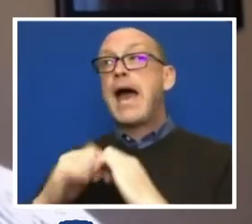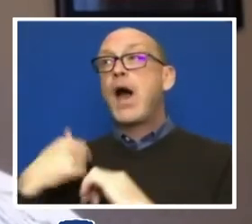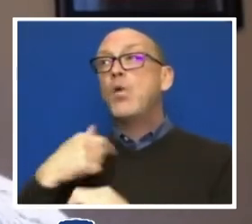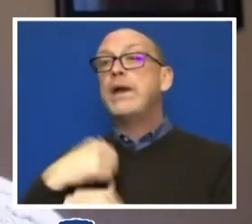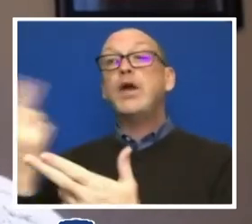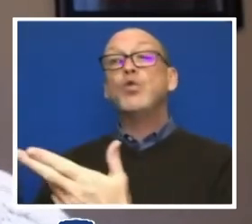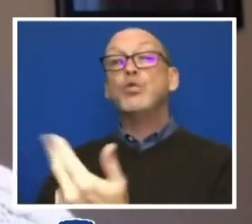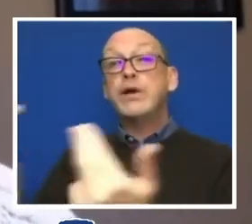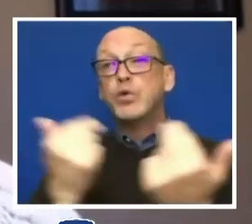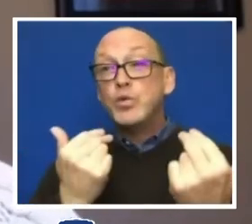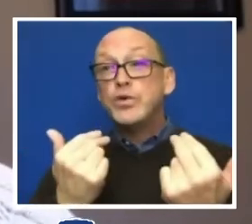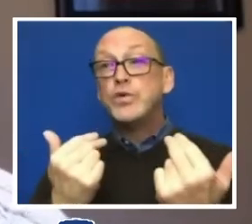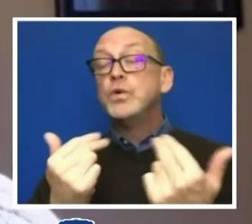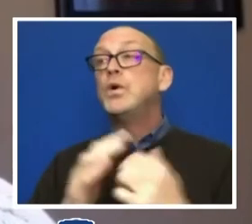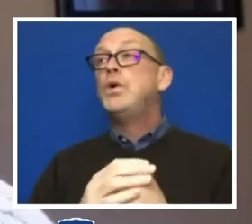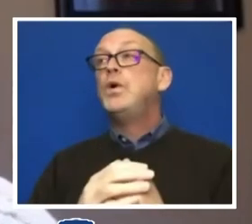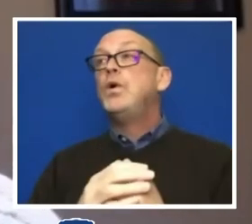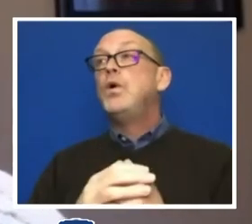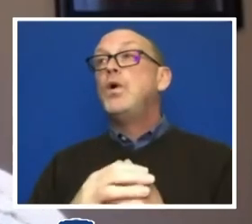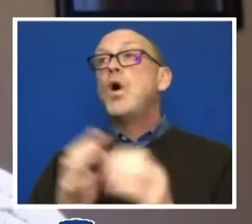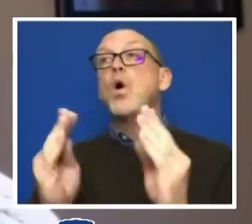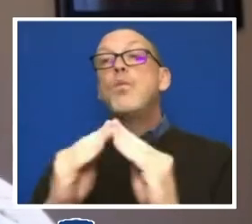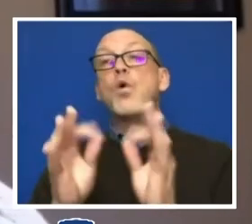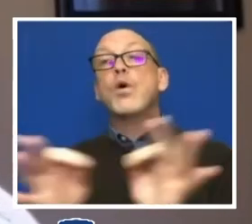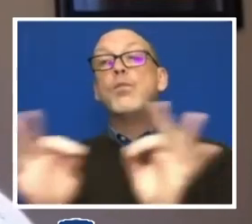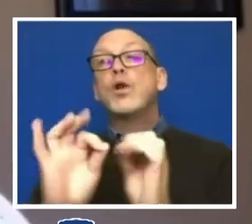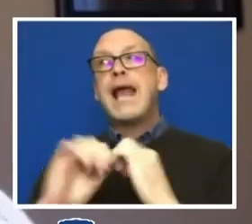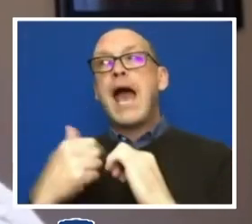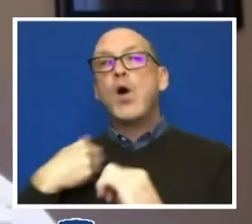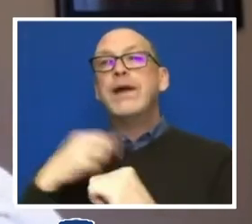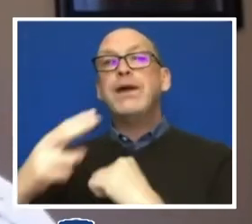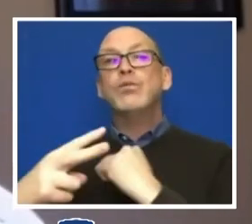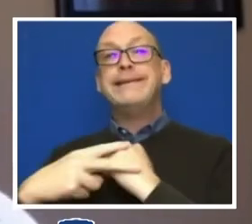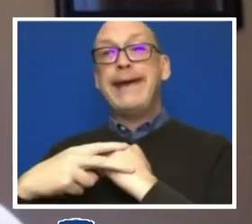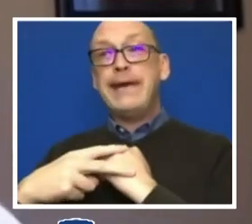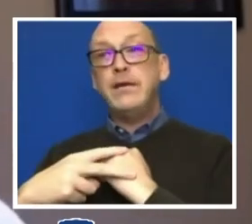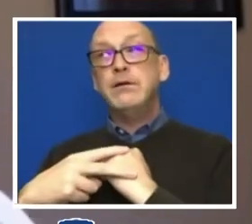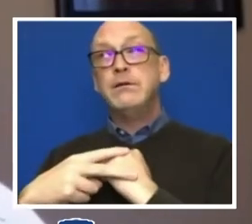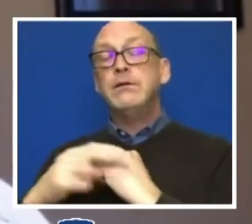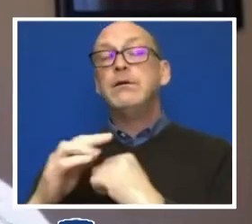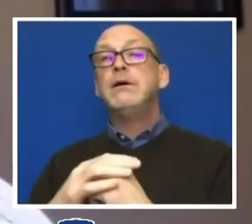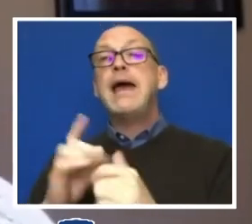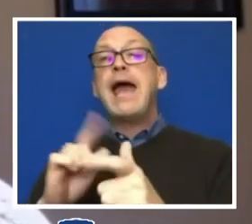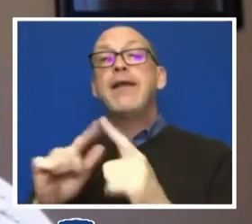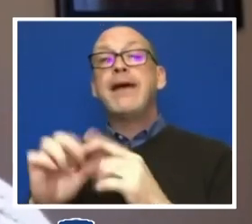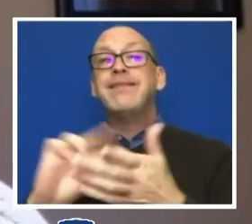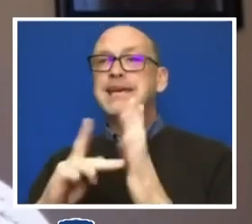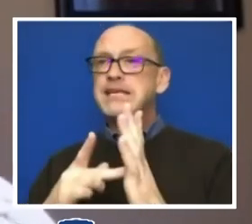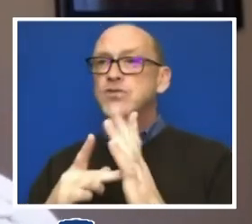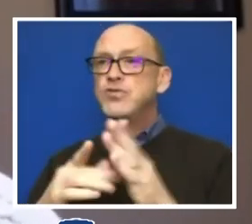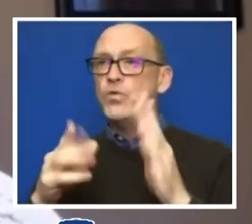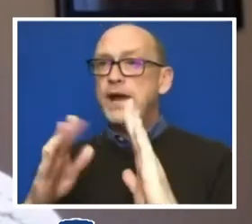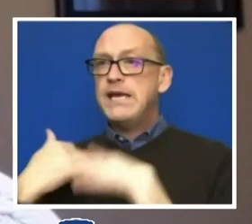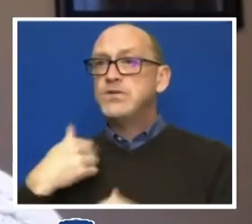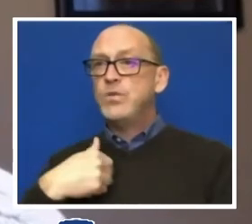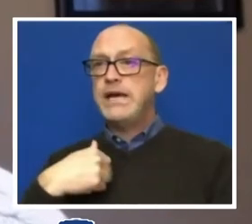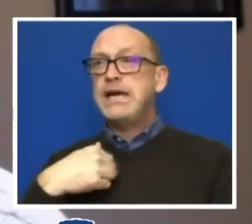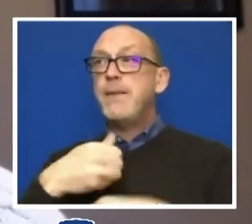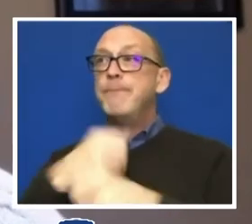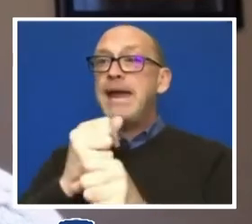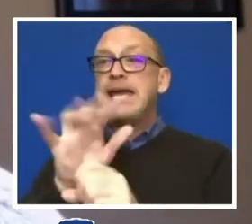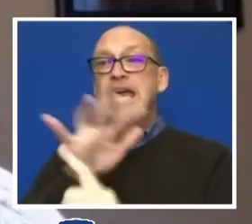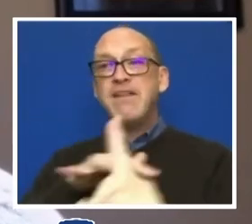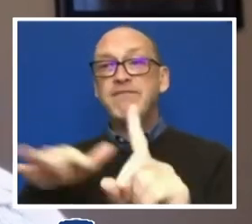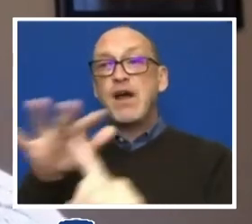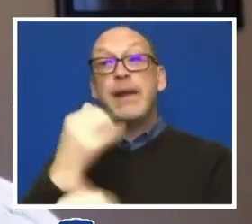and more importantly, how we retain and all the intentional kinds of ways that we have to create an environment where everyone